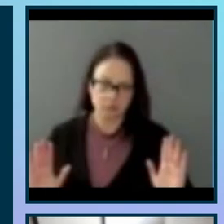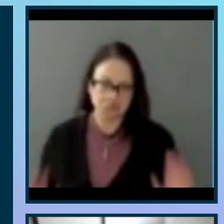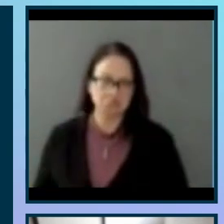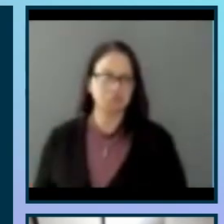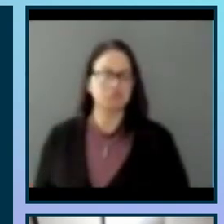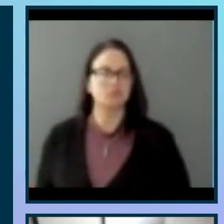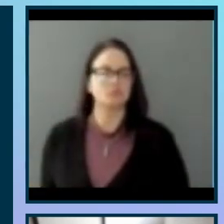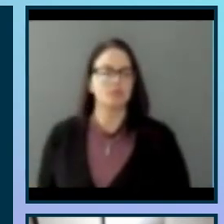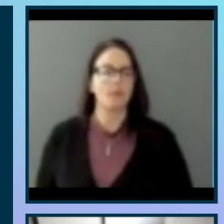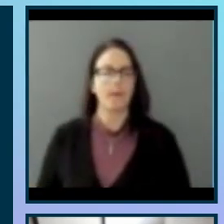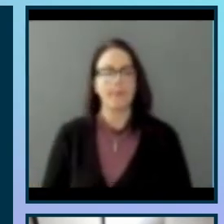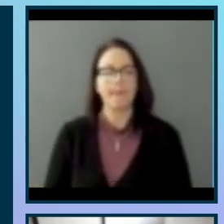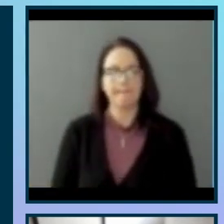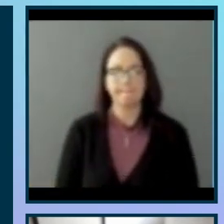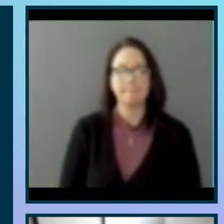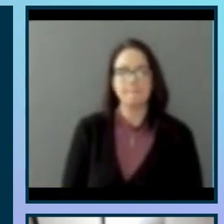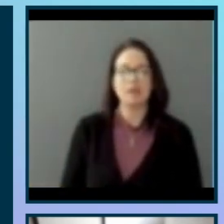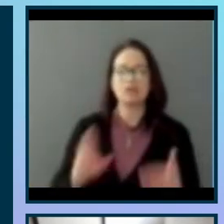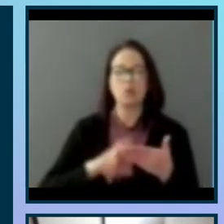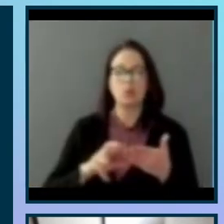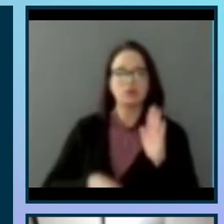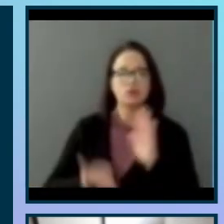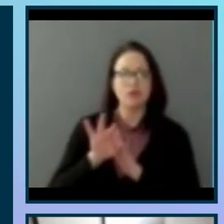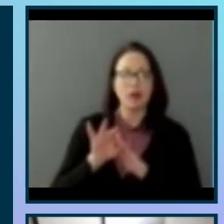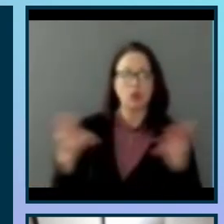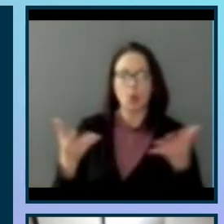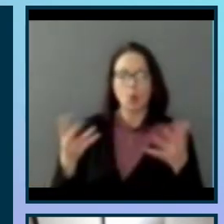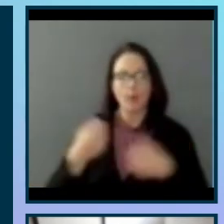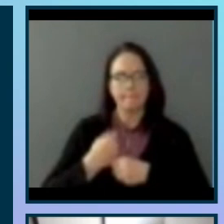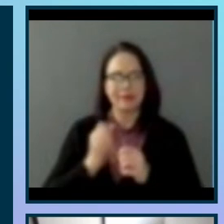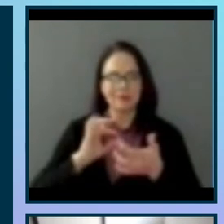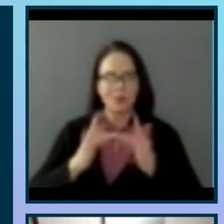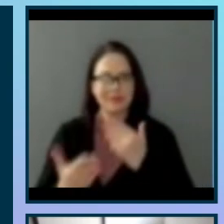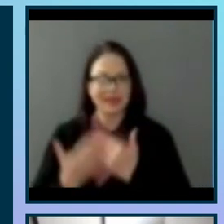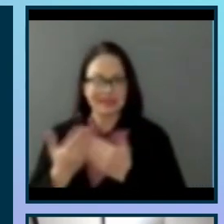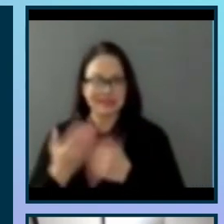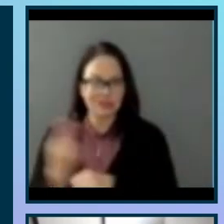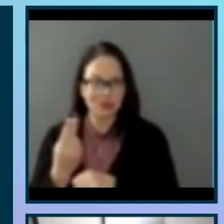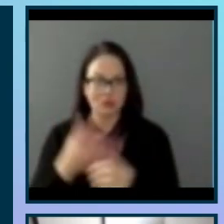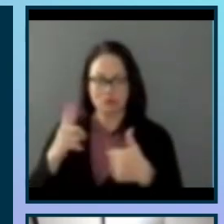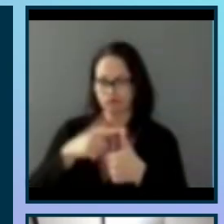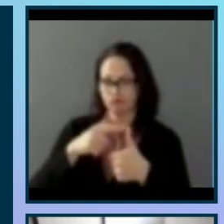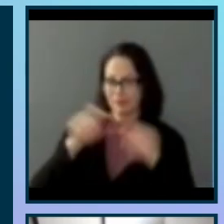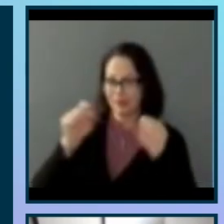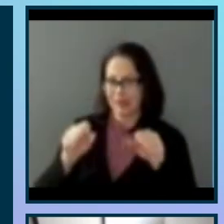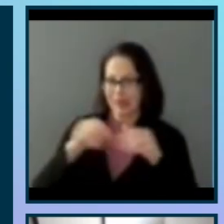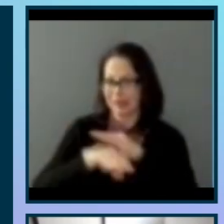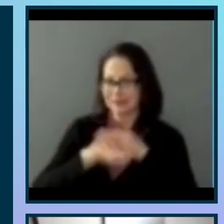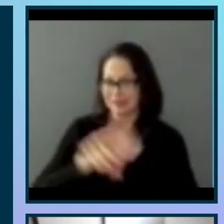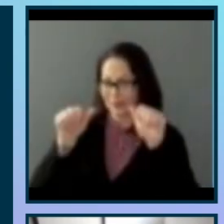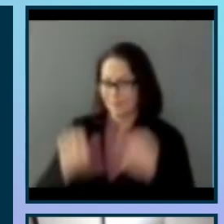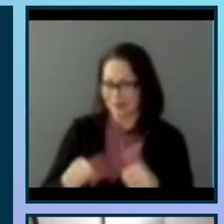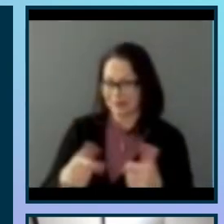So some research findings what makes a website easy to use obviously accessibility. I mean I feel like I'm preaching to the choir but hopefully